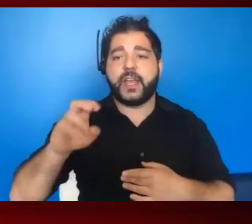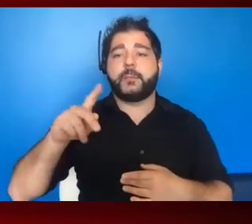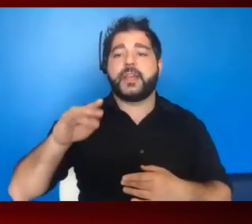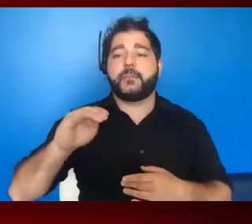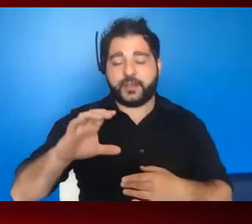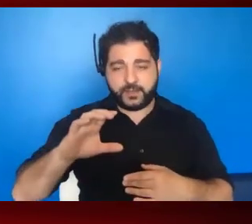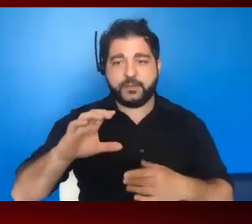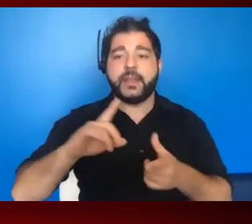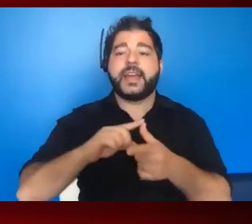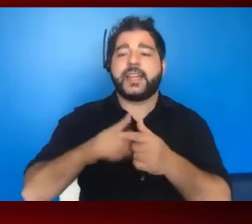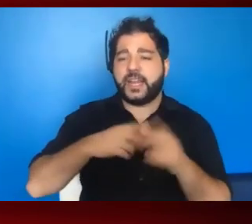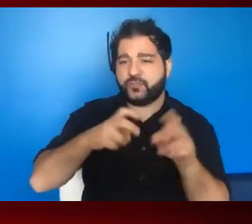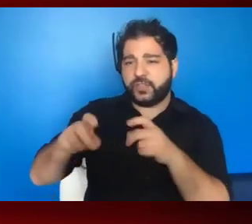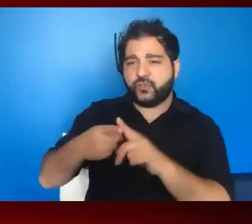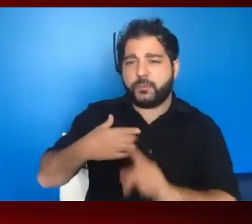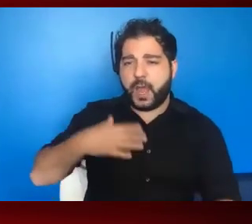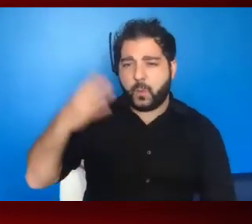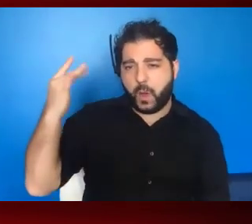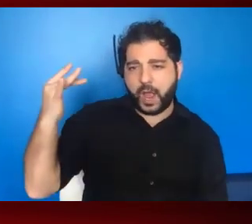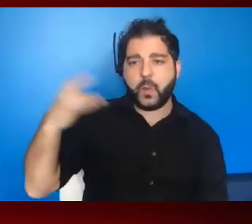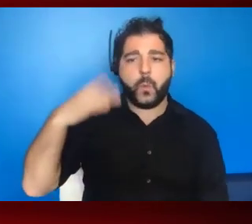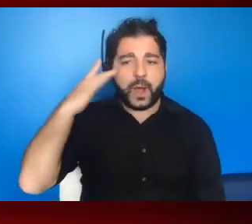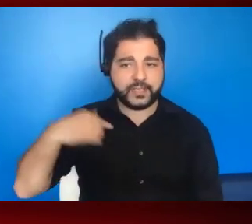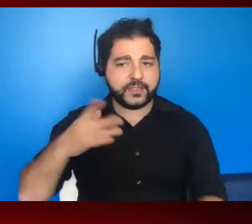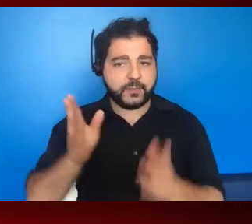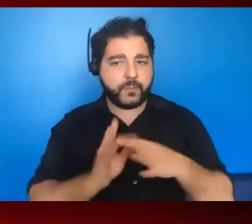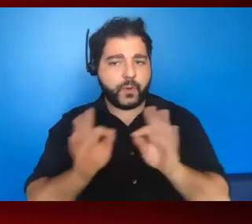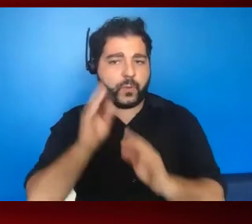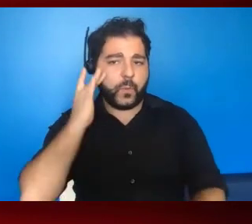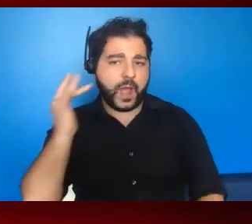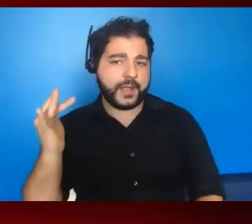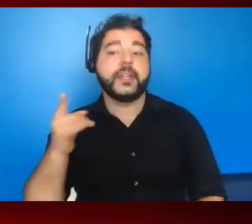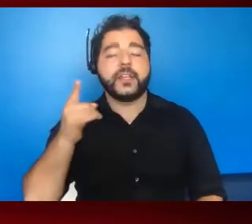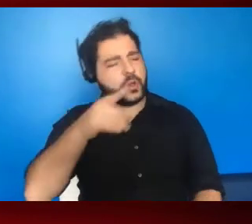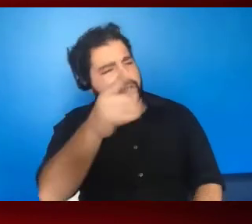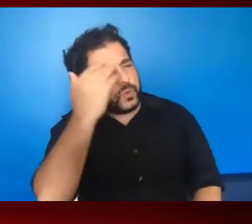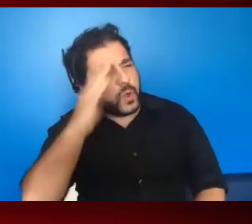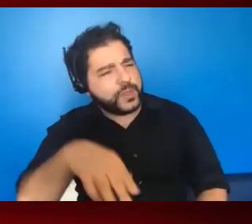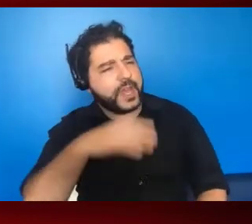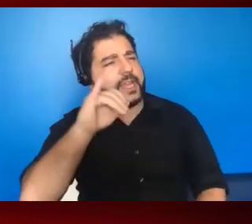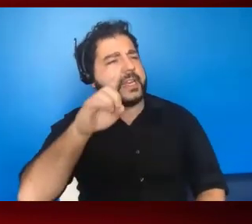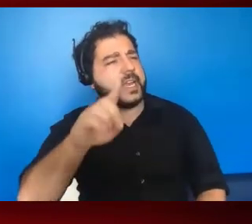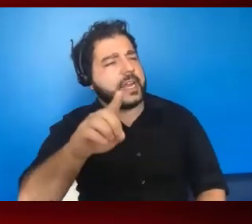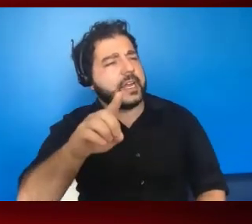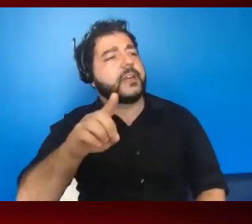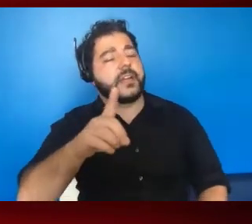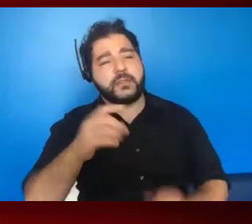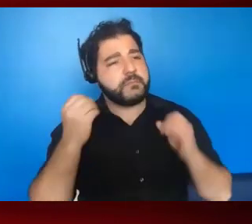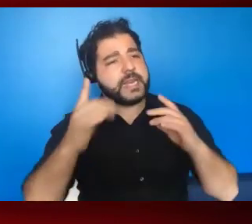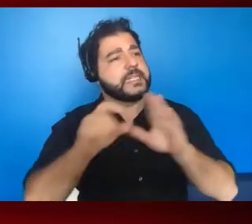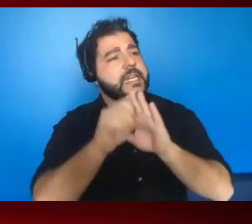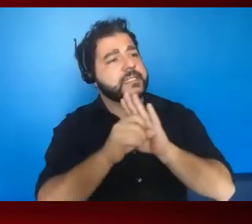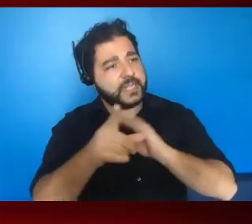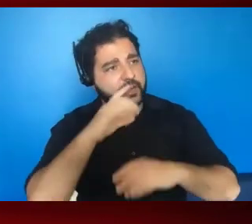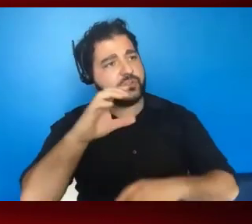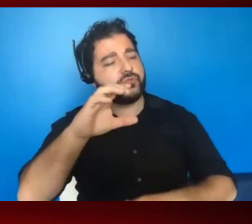to my why. Why is this important to me? And I just say, well, you know, did you know that Indiana is just one of many states that criminalizes